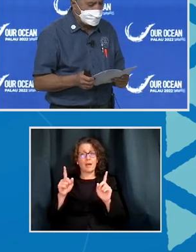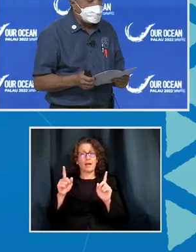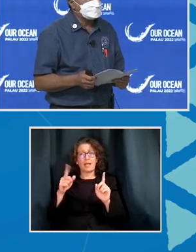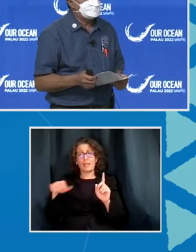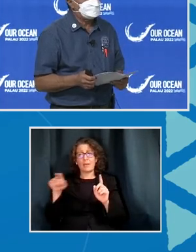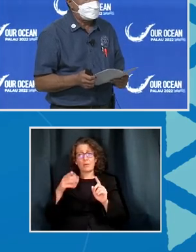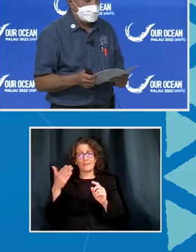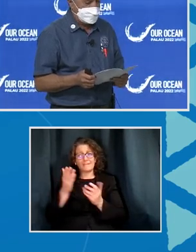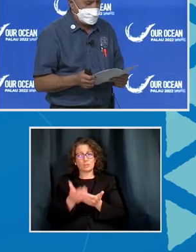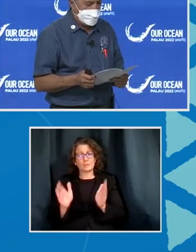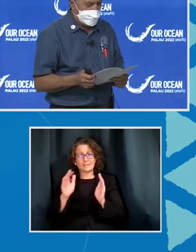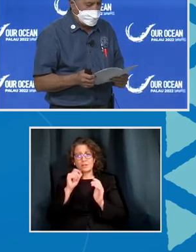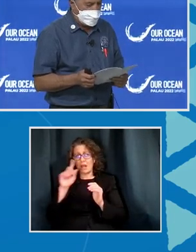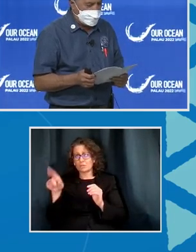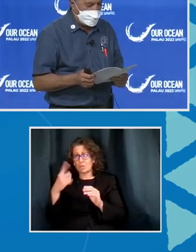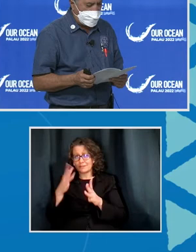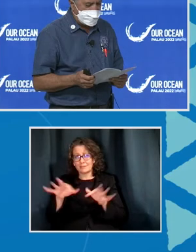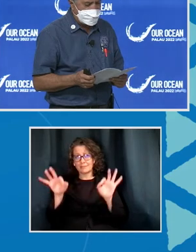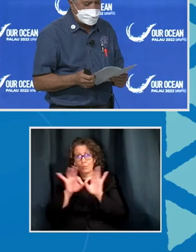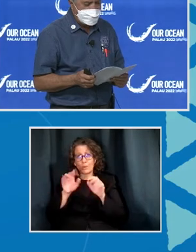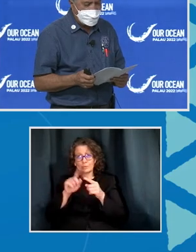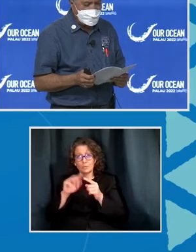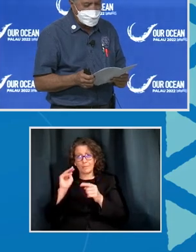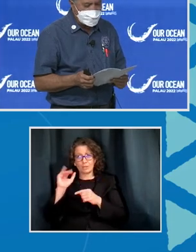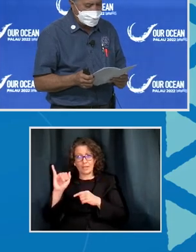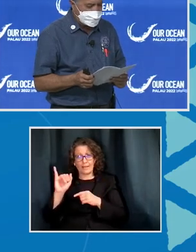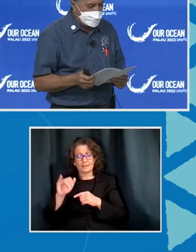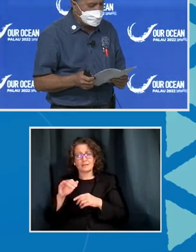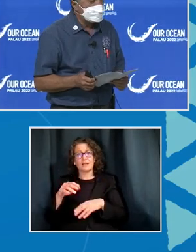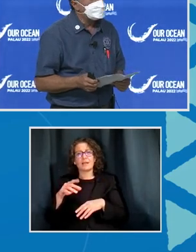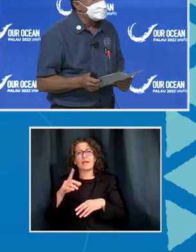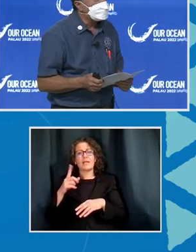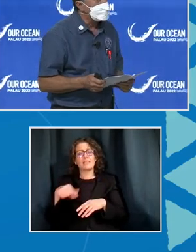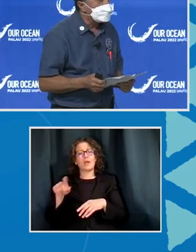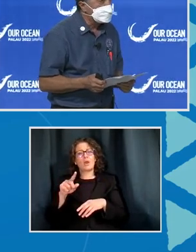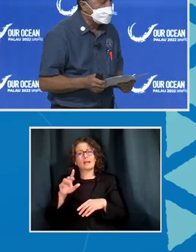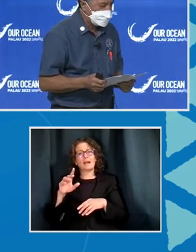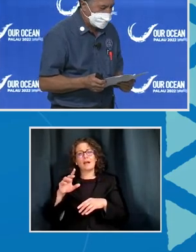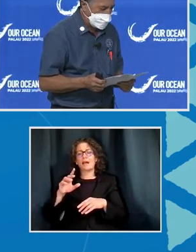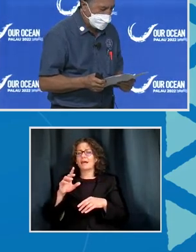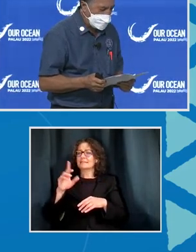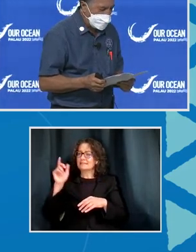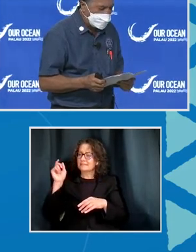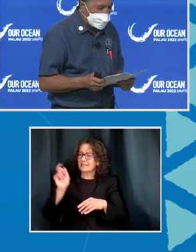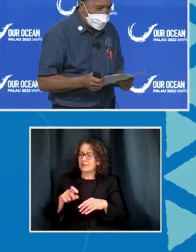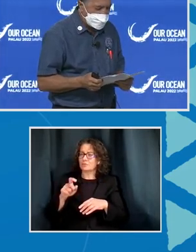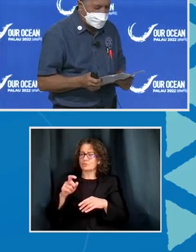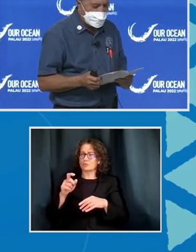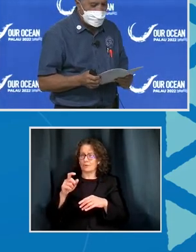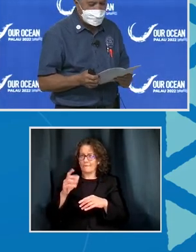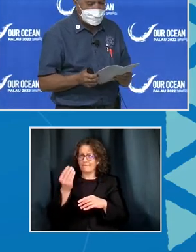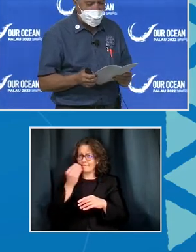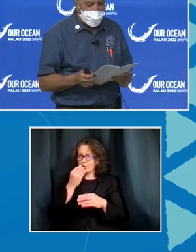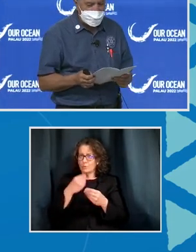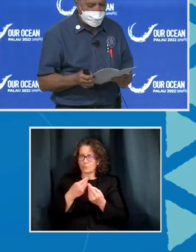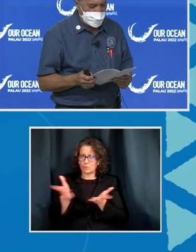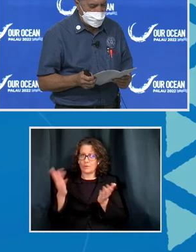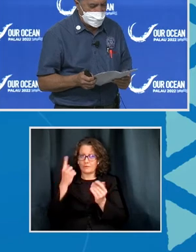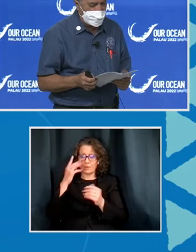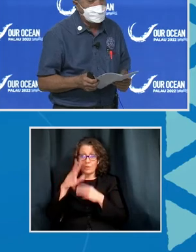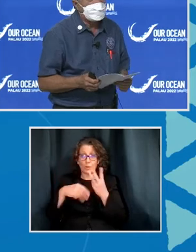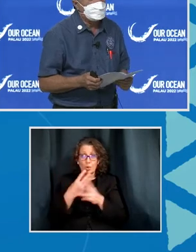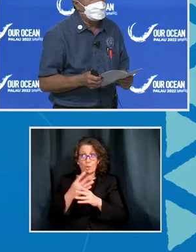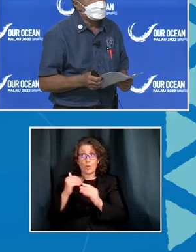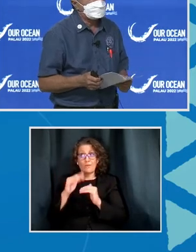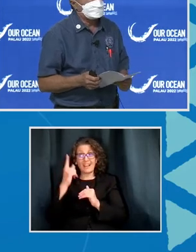important to the Marshall Islands. They are an essential source of food for the world. Over half of the world's tuna catch